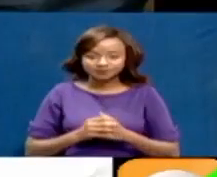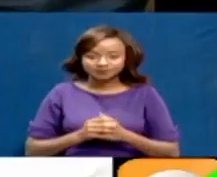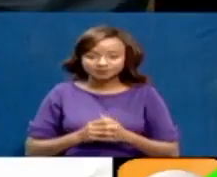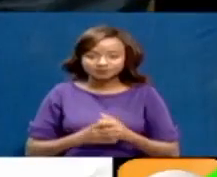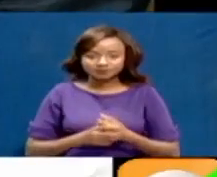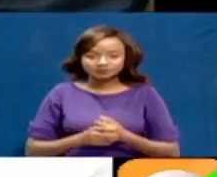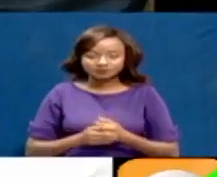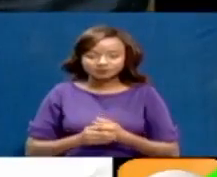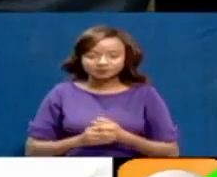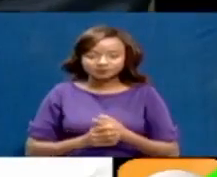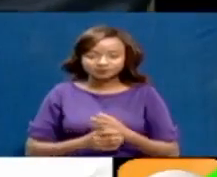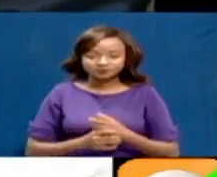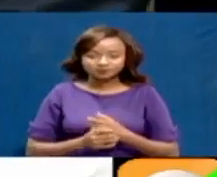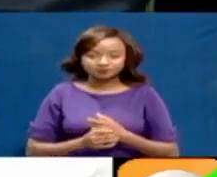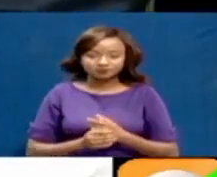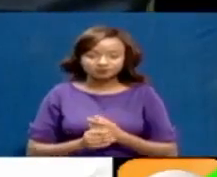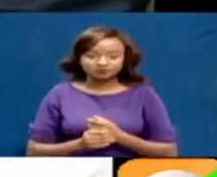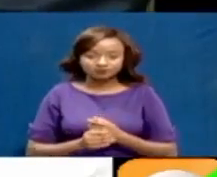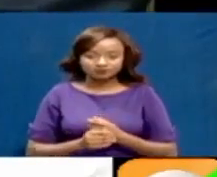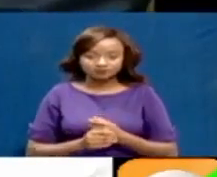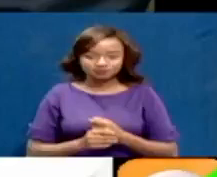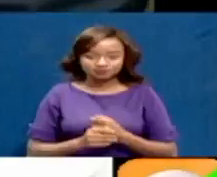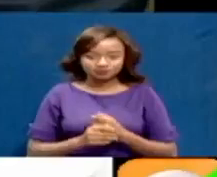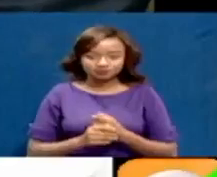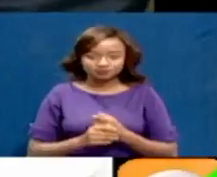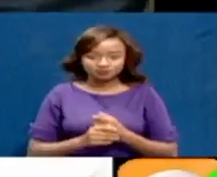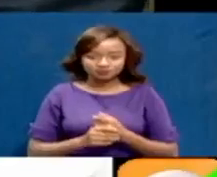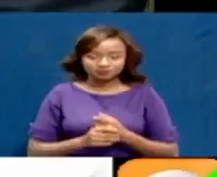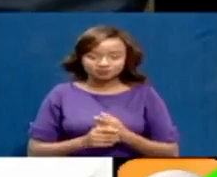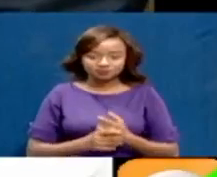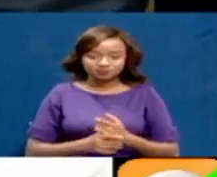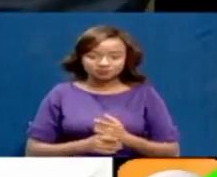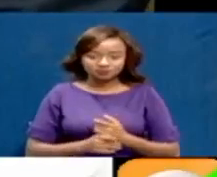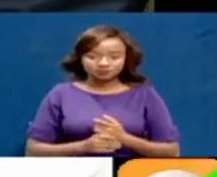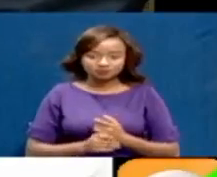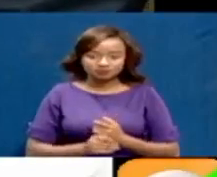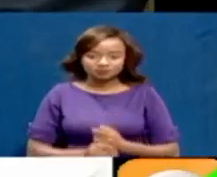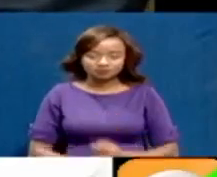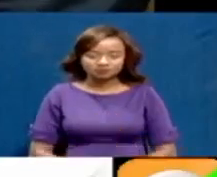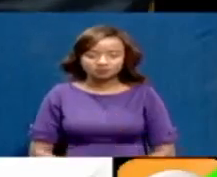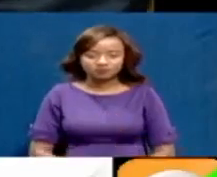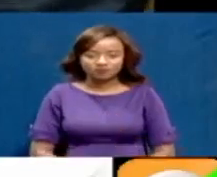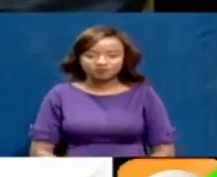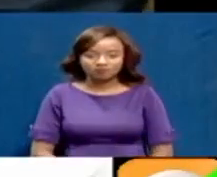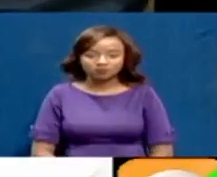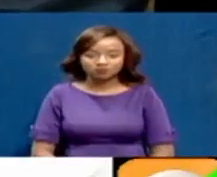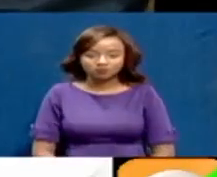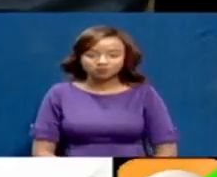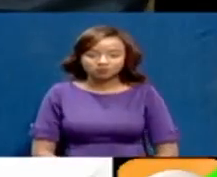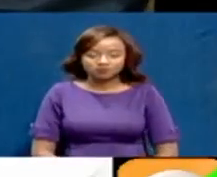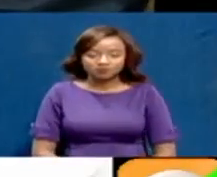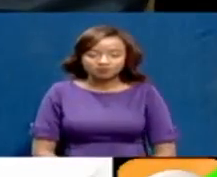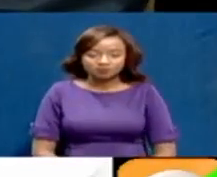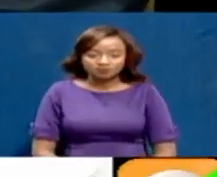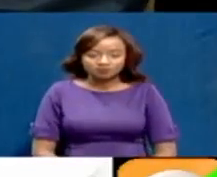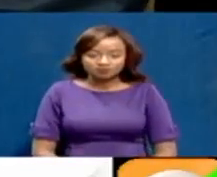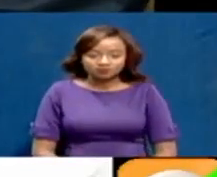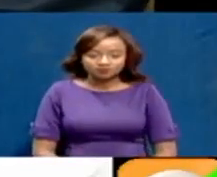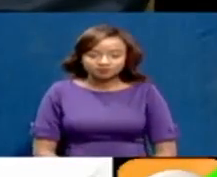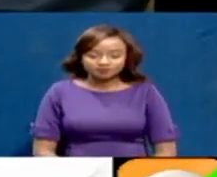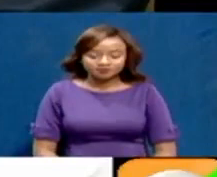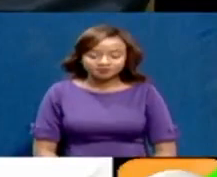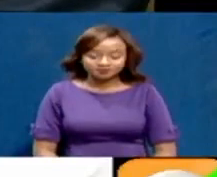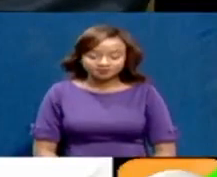Wahiga, I think it can be explained in two ways. One, as a county government, we went